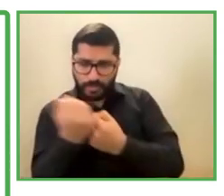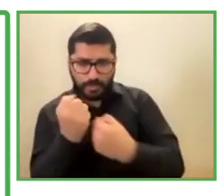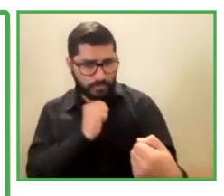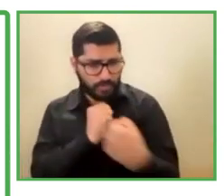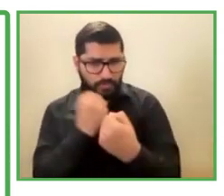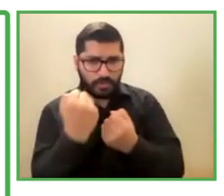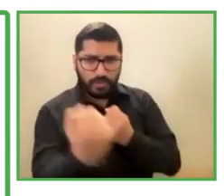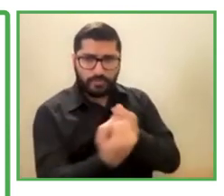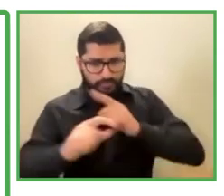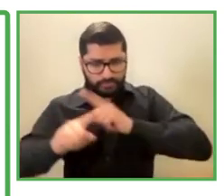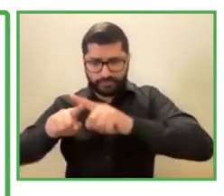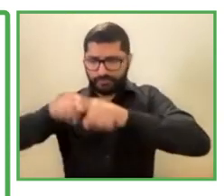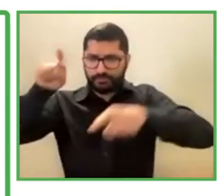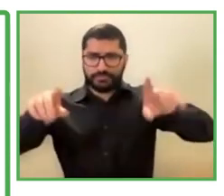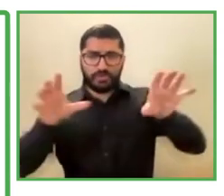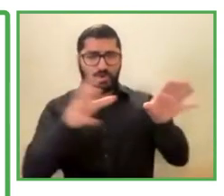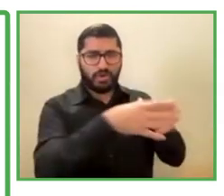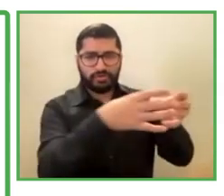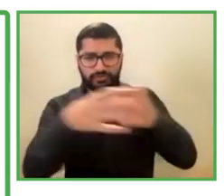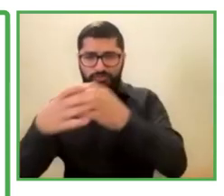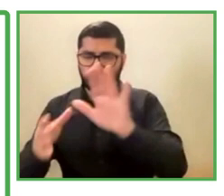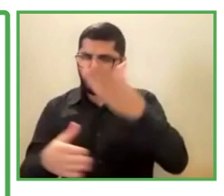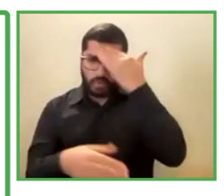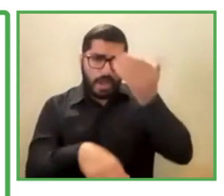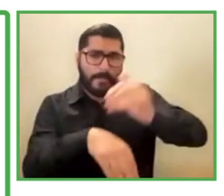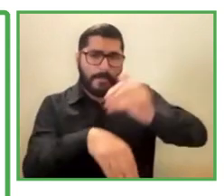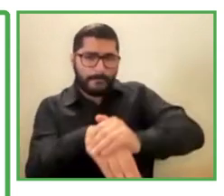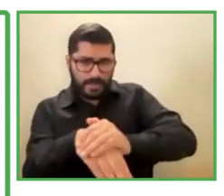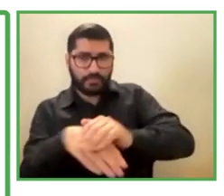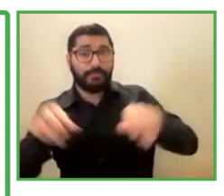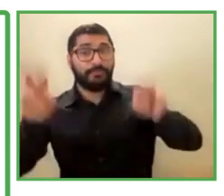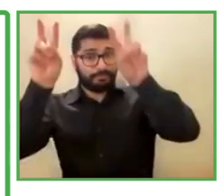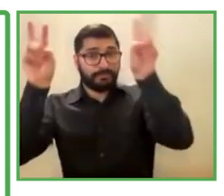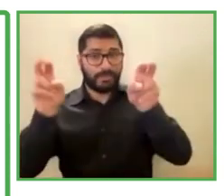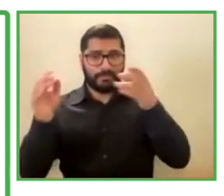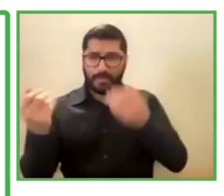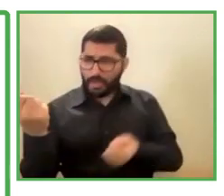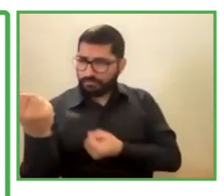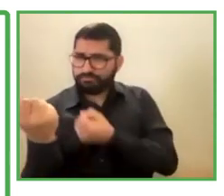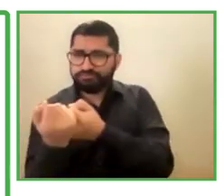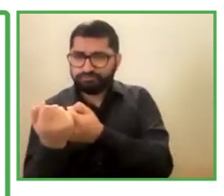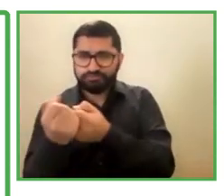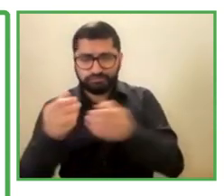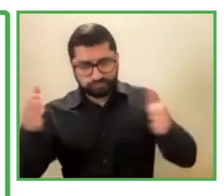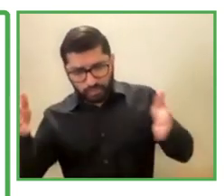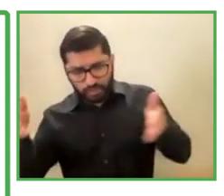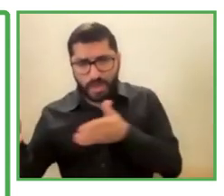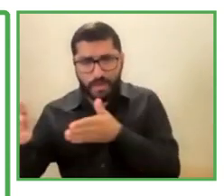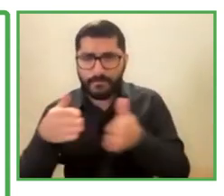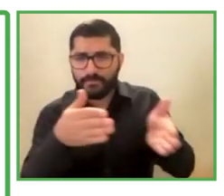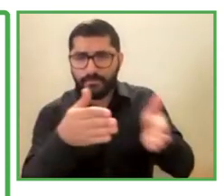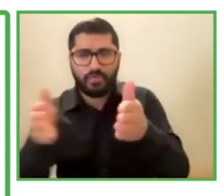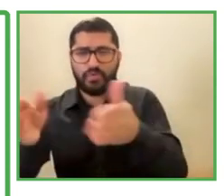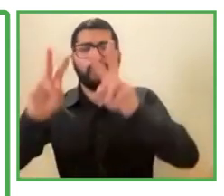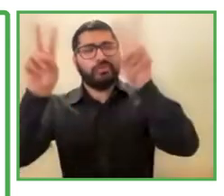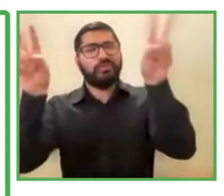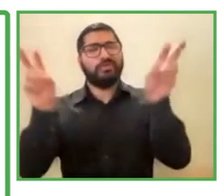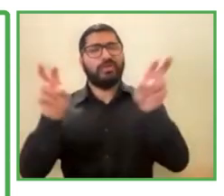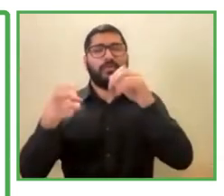to receive support from different organizations and specialists who provided their help. For this reason,